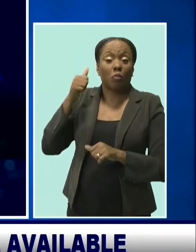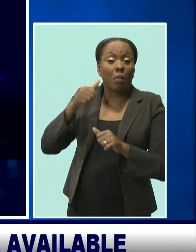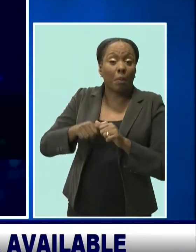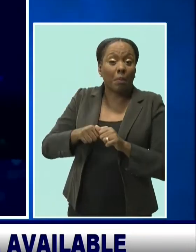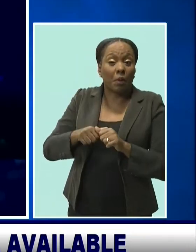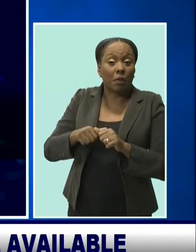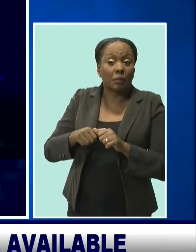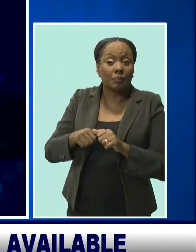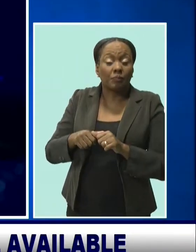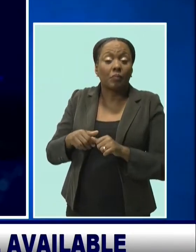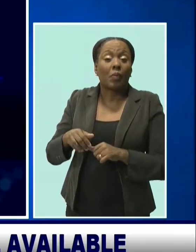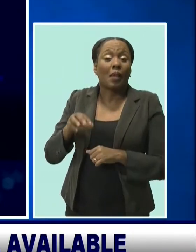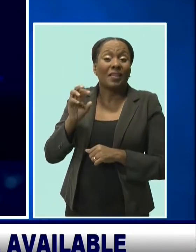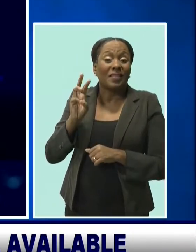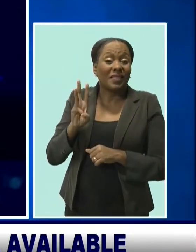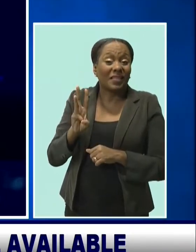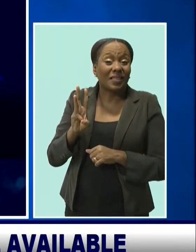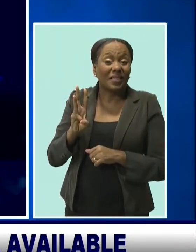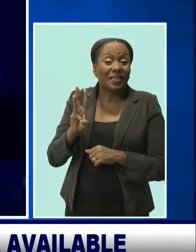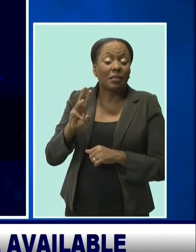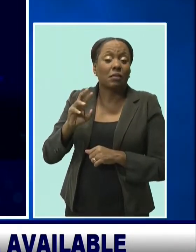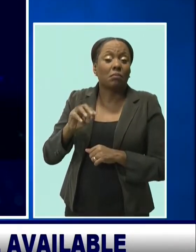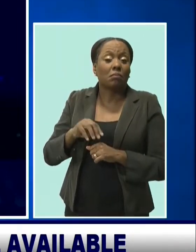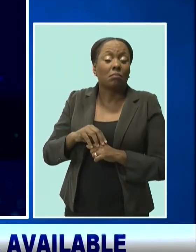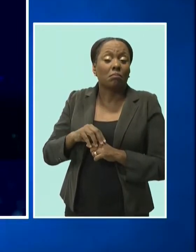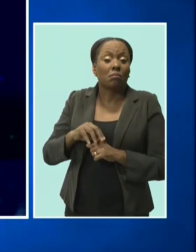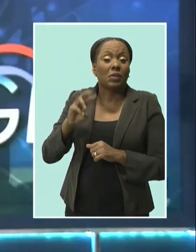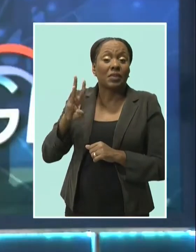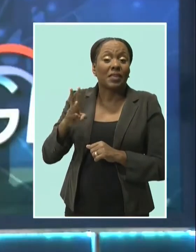doses to come up, please, and come back for your seconds.